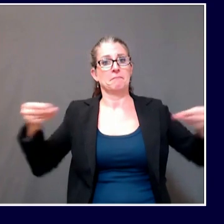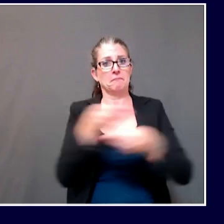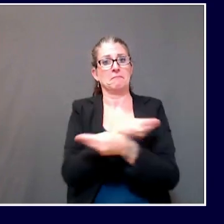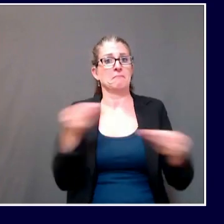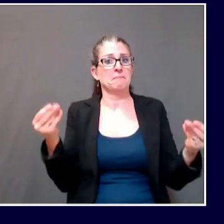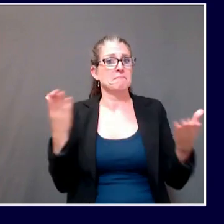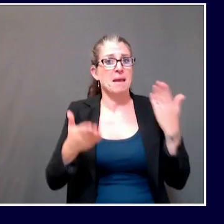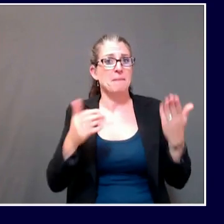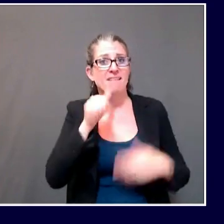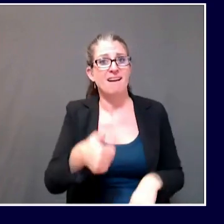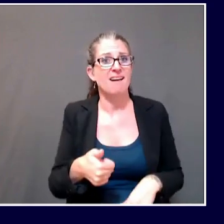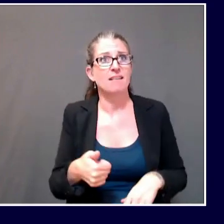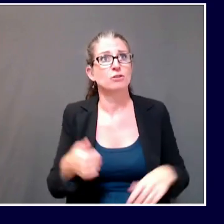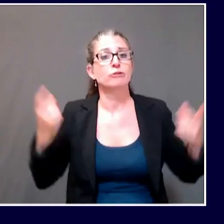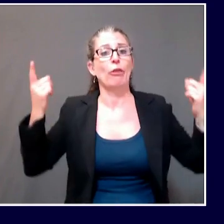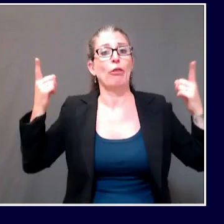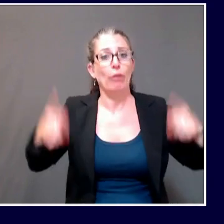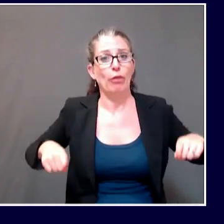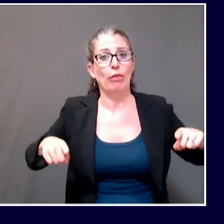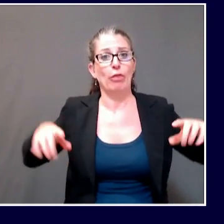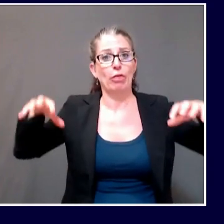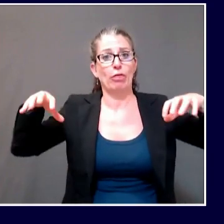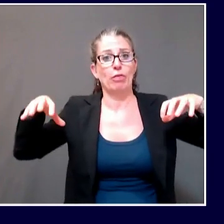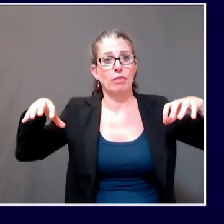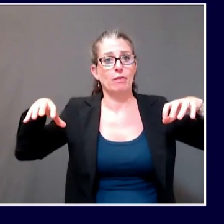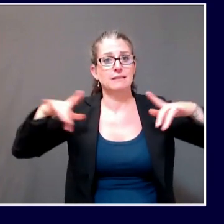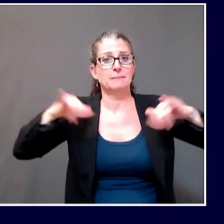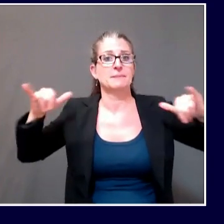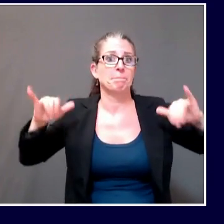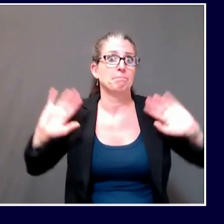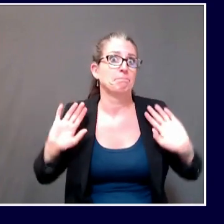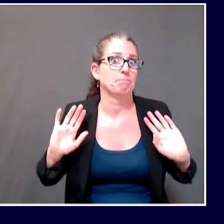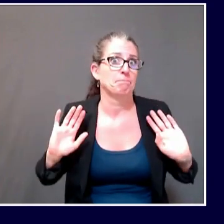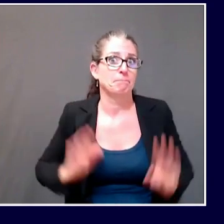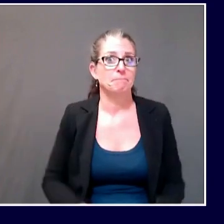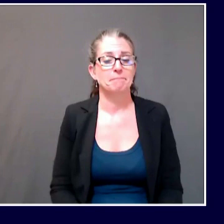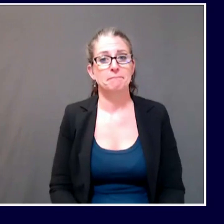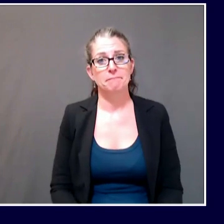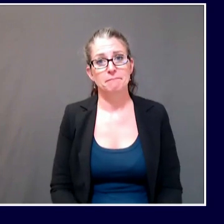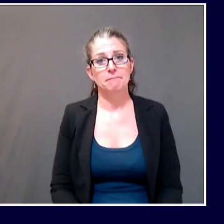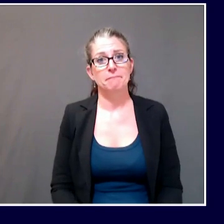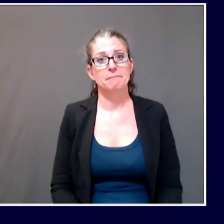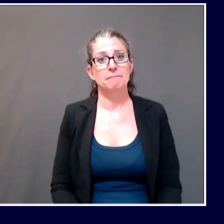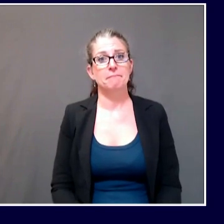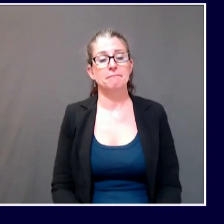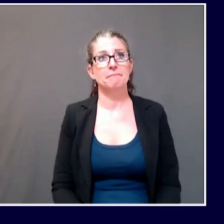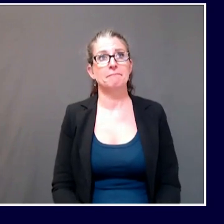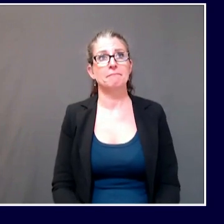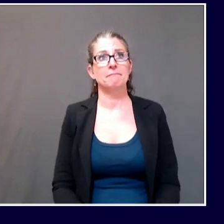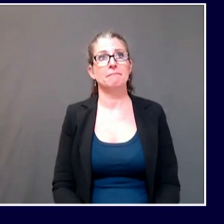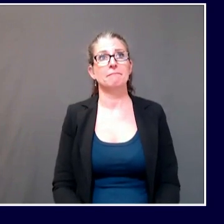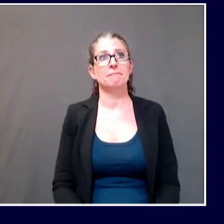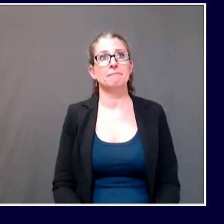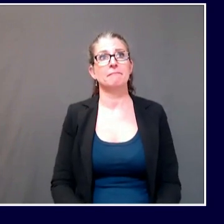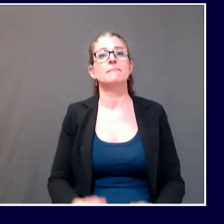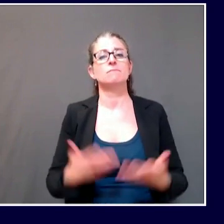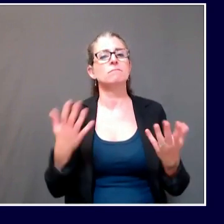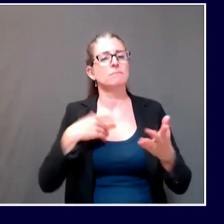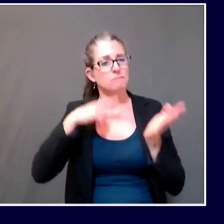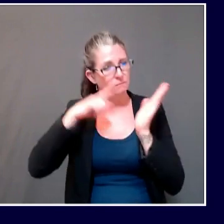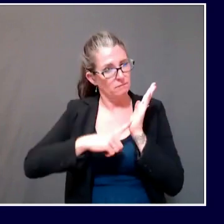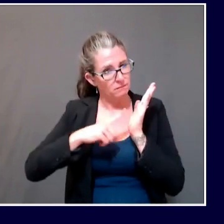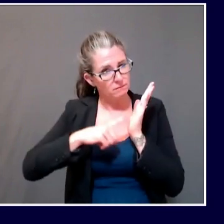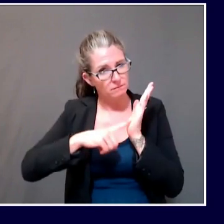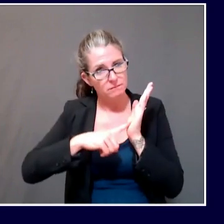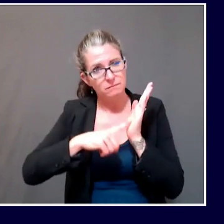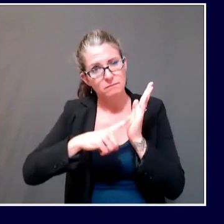not seeing in front of you. And then also whether there could have been other types of explanations that would explain the findings that you've